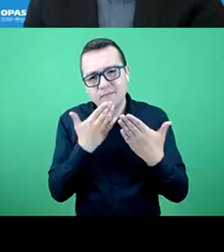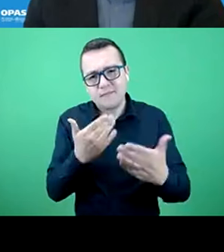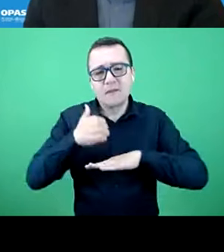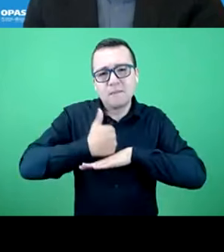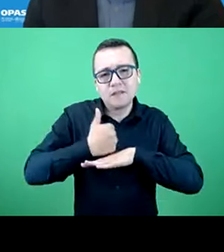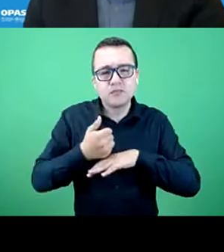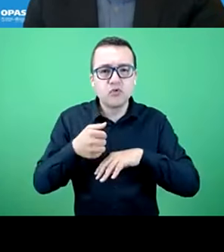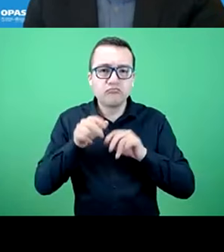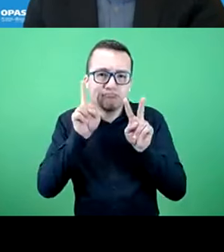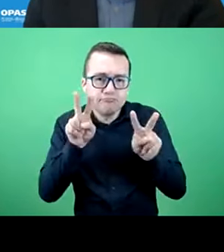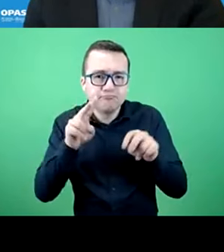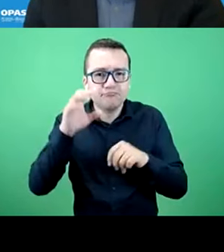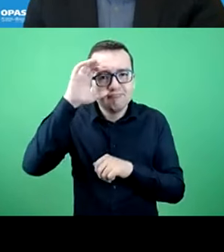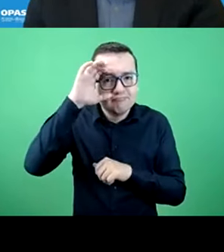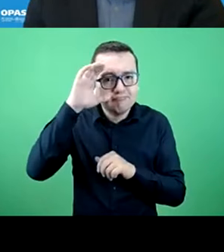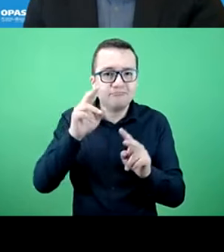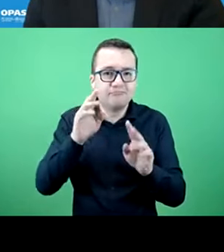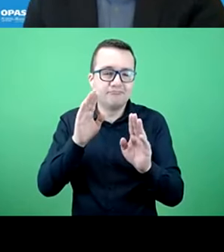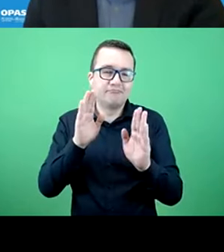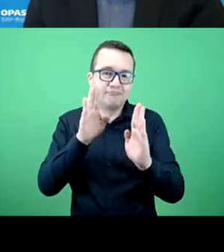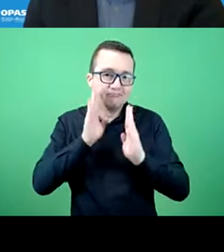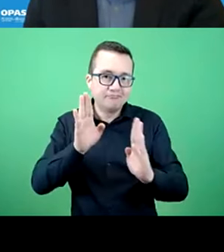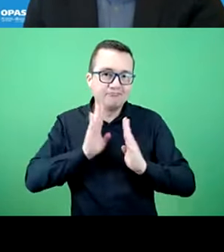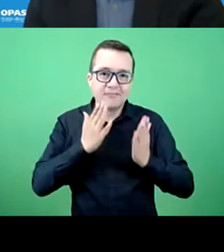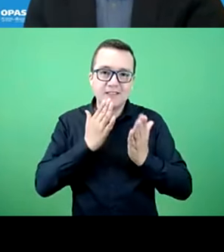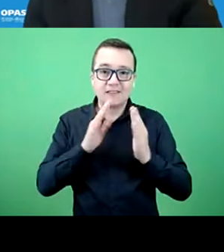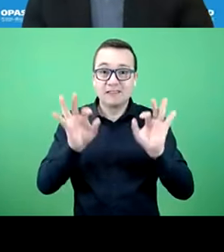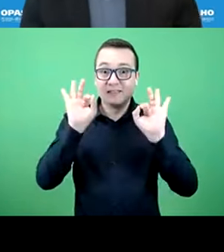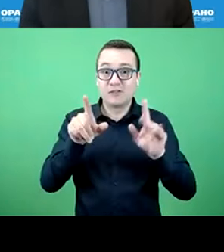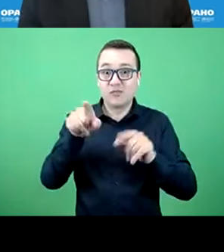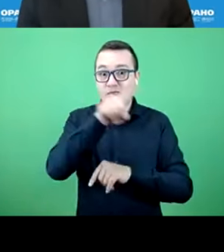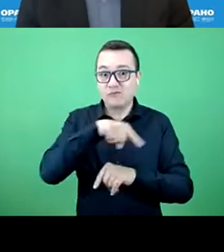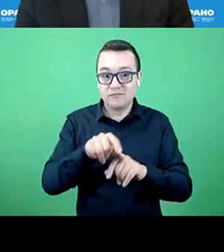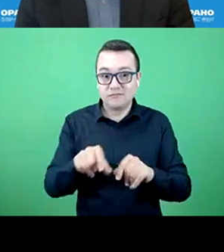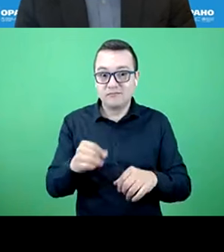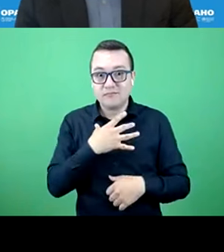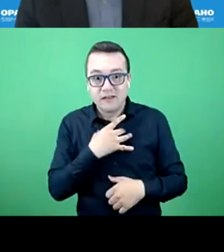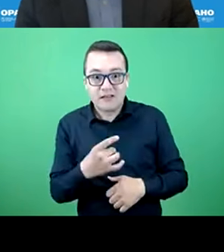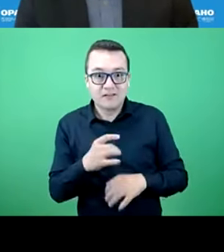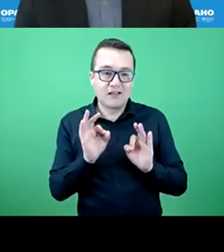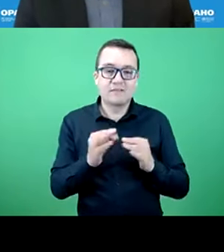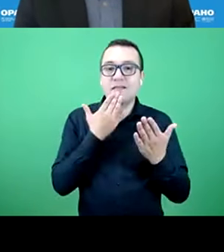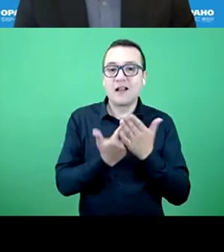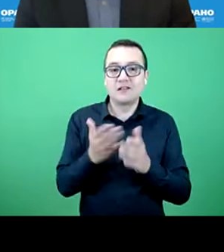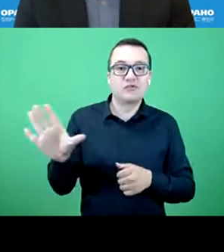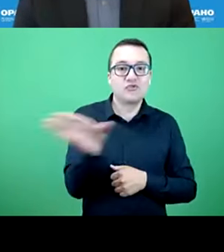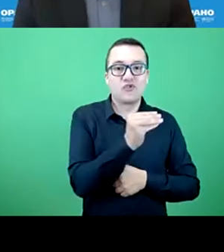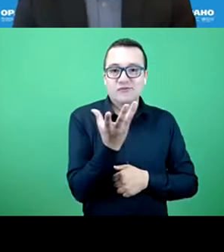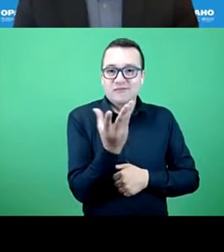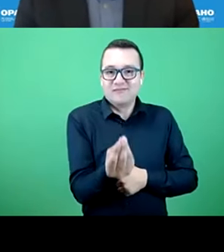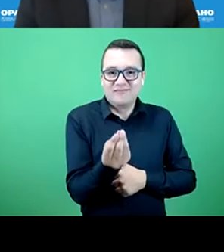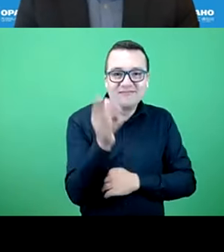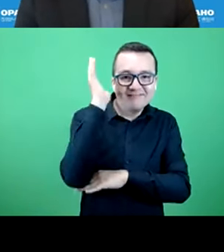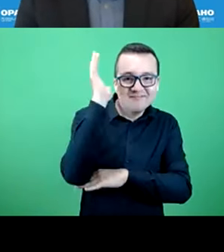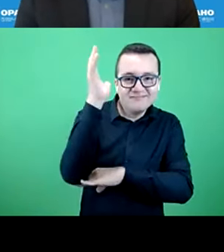have taken a little bit more time than our original plan, but I'm sure that this proved to be very interesting for you.